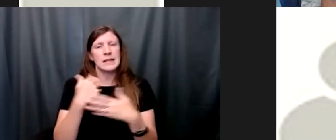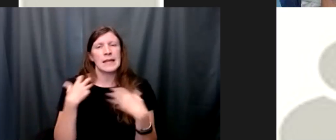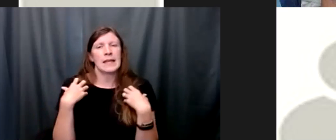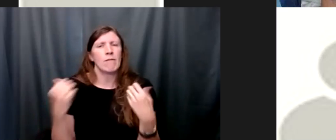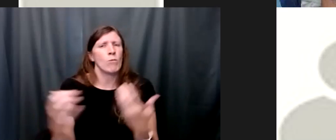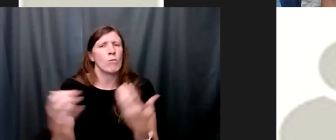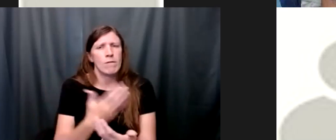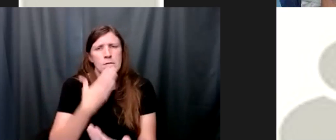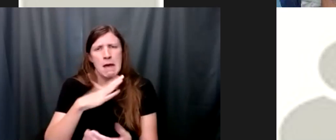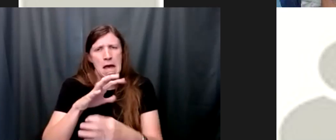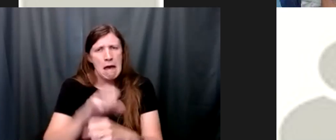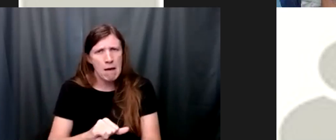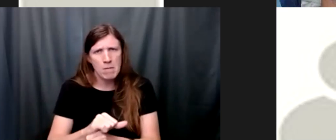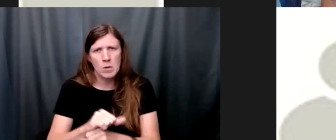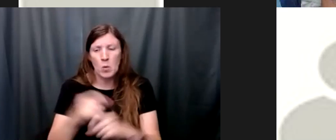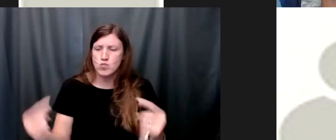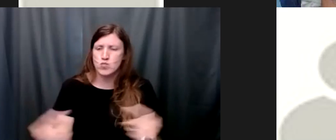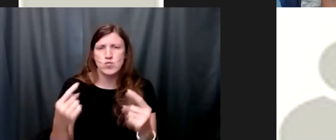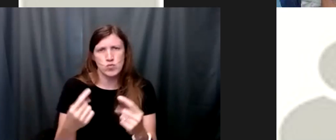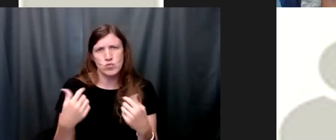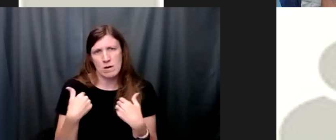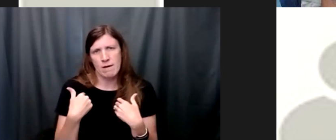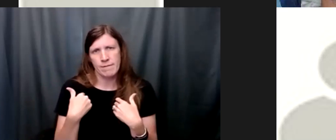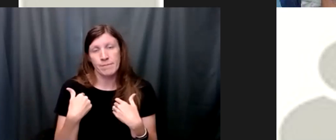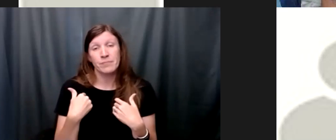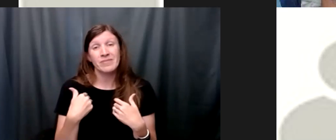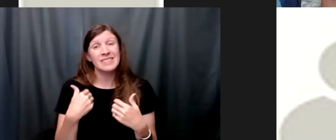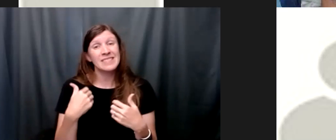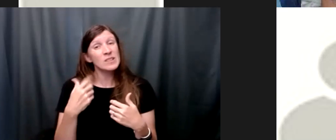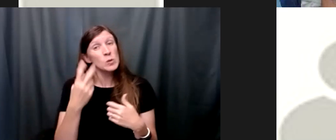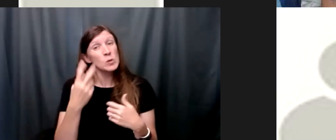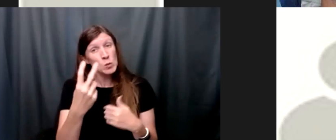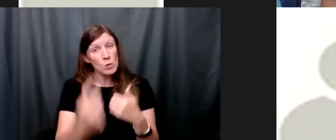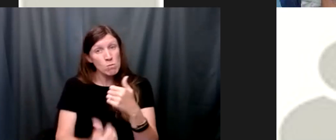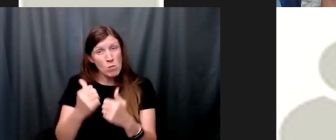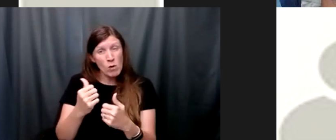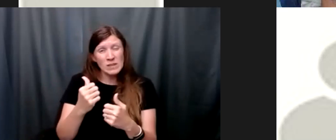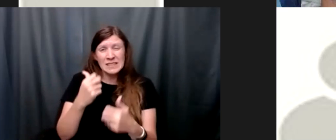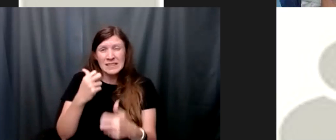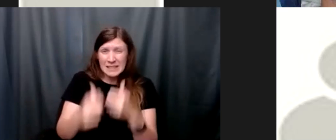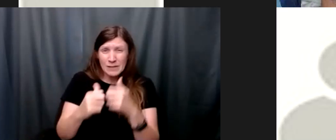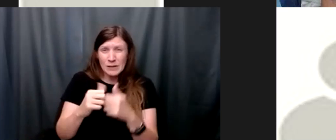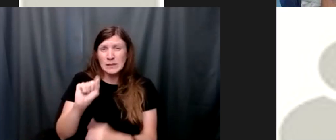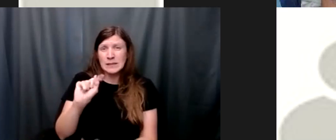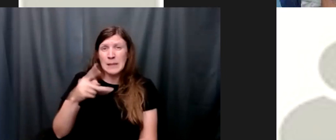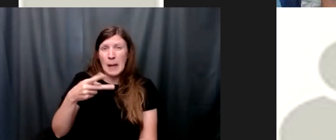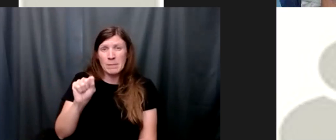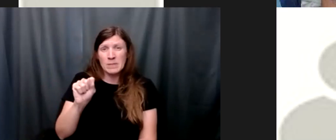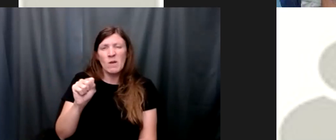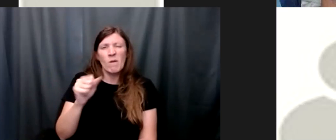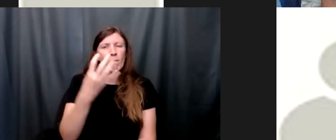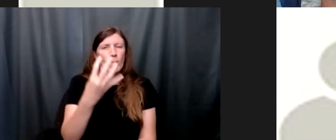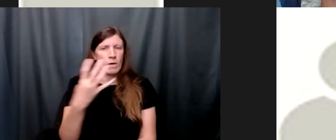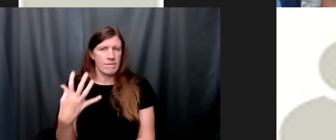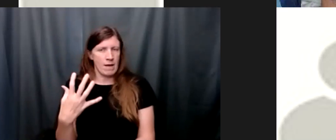today we're talking about the two most difficult step four and five if you make it through four you might quit before five